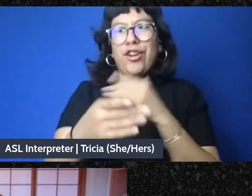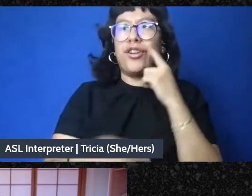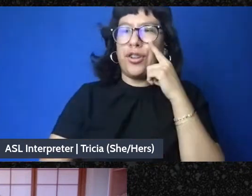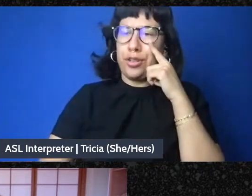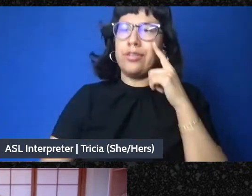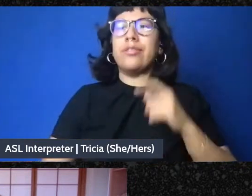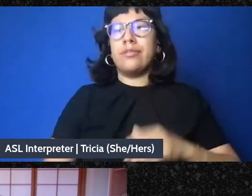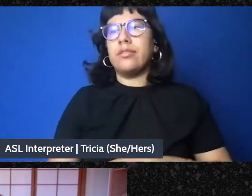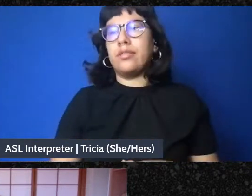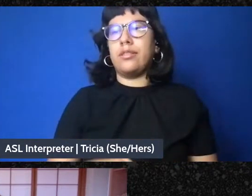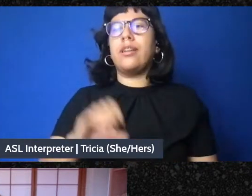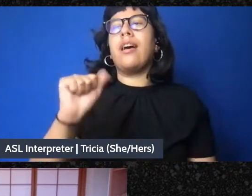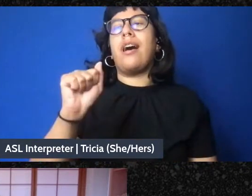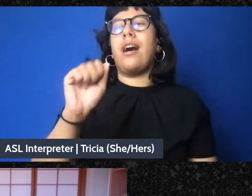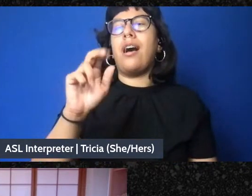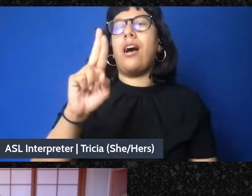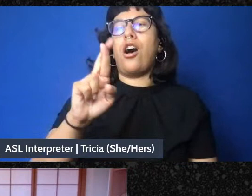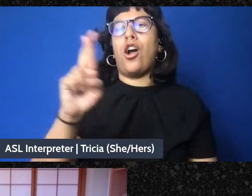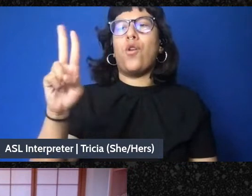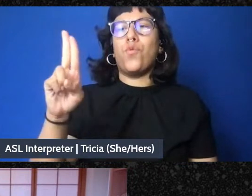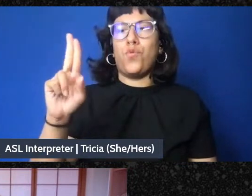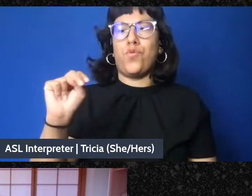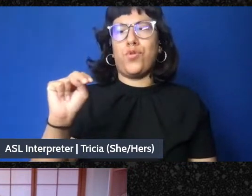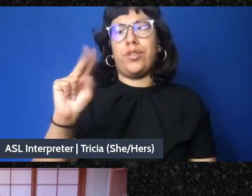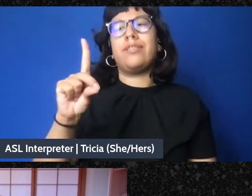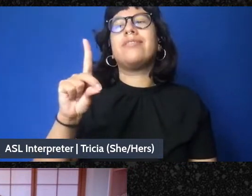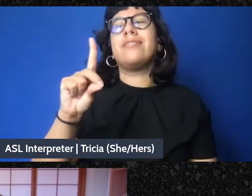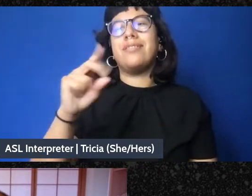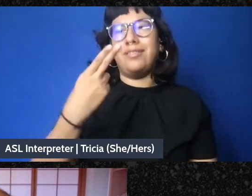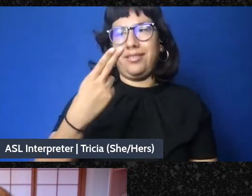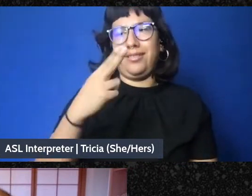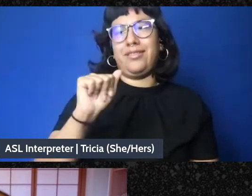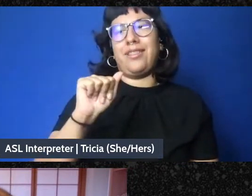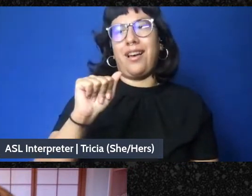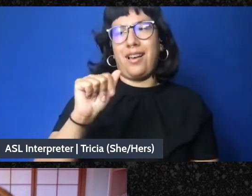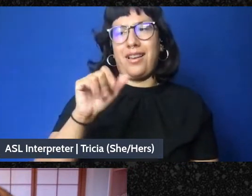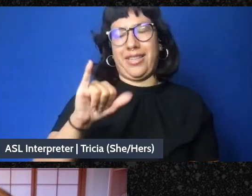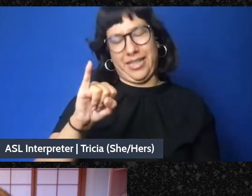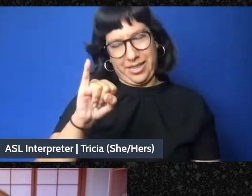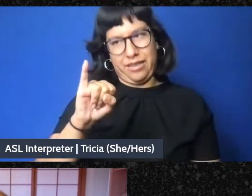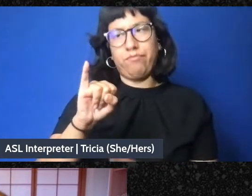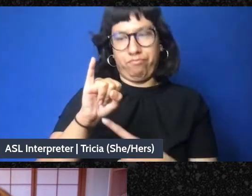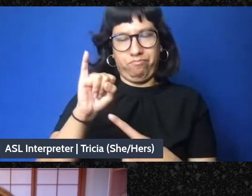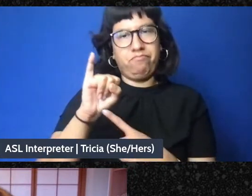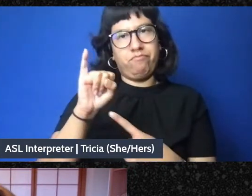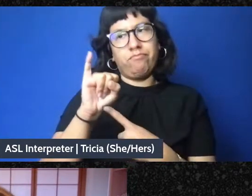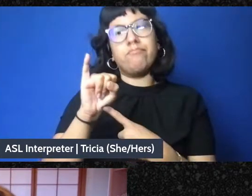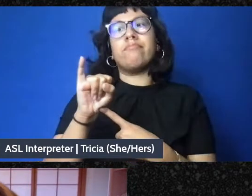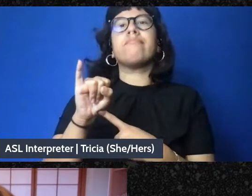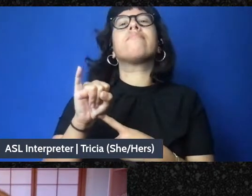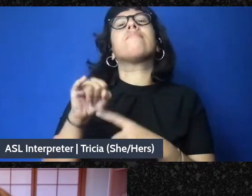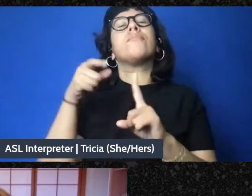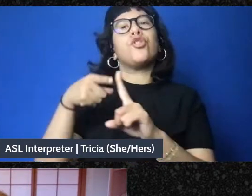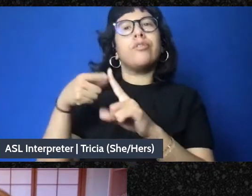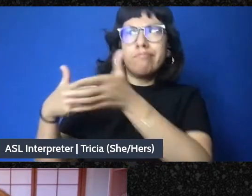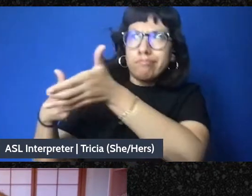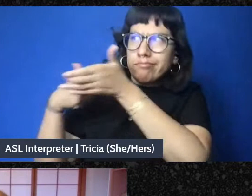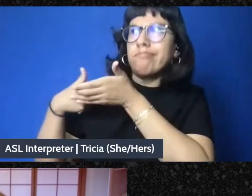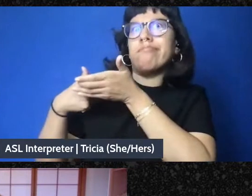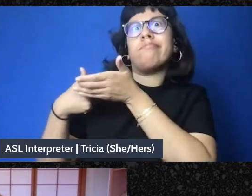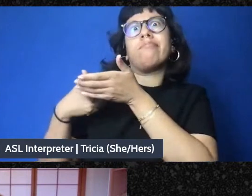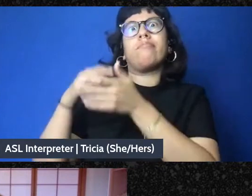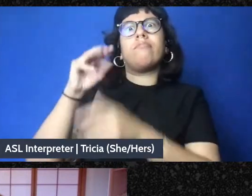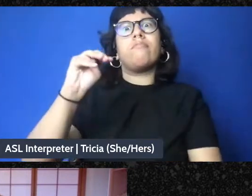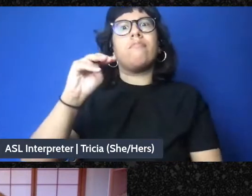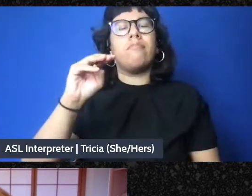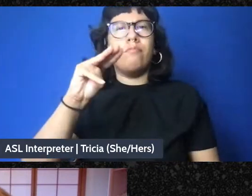The headline of this piece was, we need a government. And it was a demand of Modi to resign to make way for